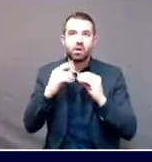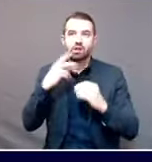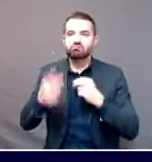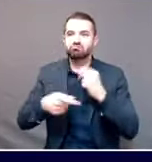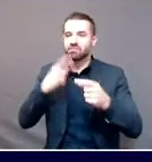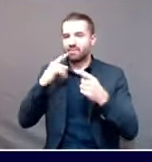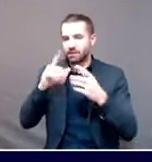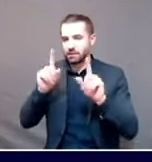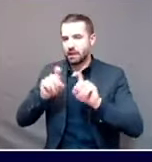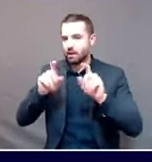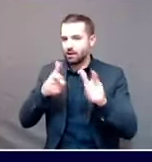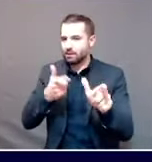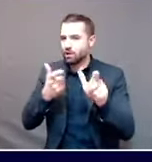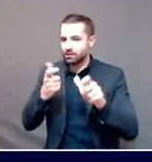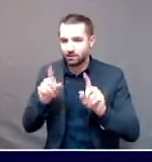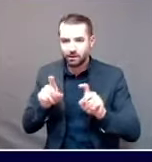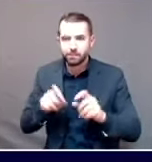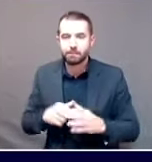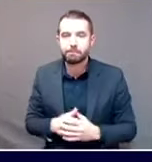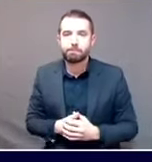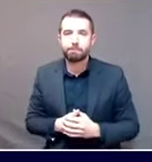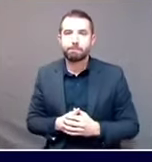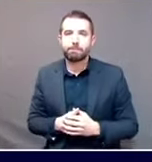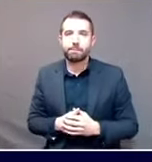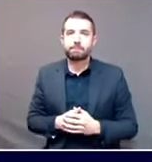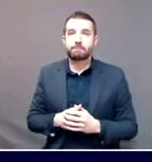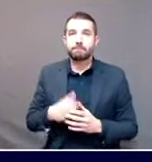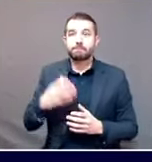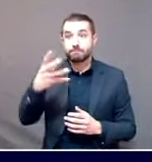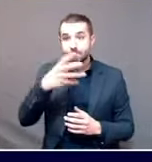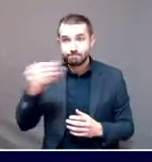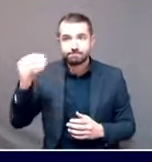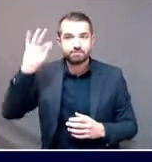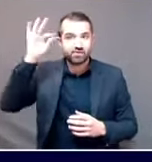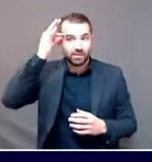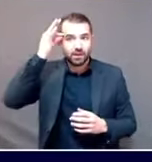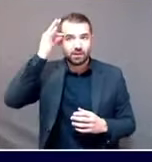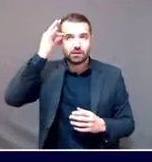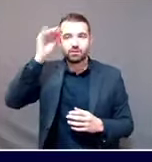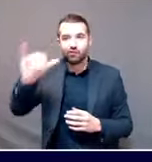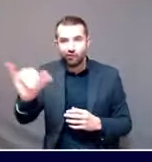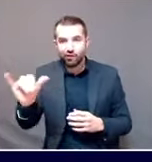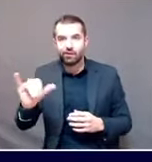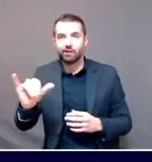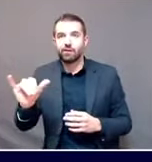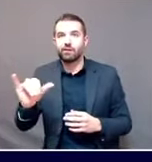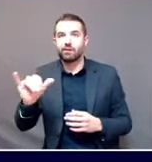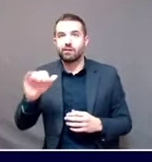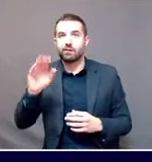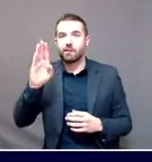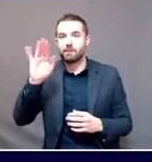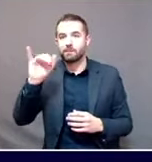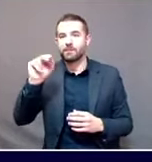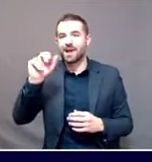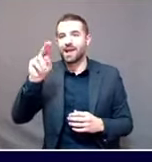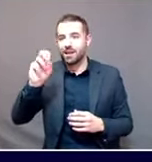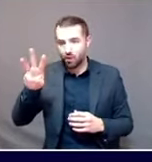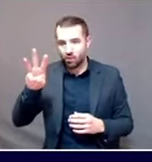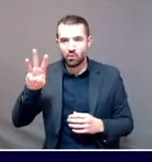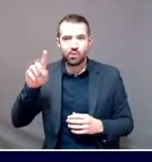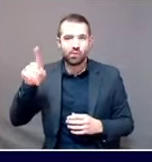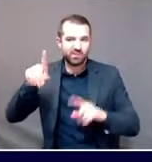ending at the end of the month. The federal government has been providing us with BinaxNOW shipments. Those have slowed down.